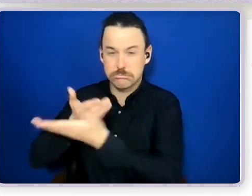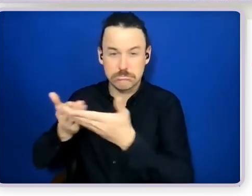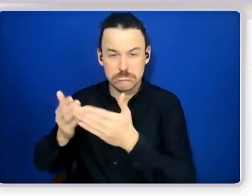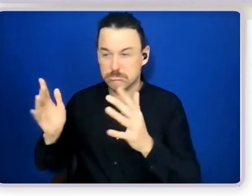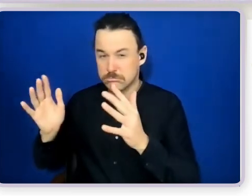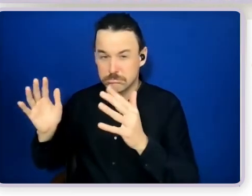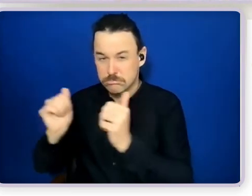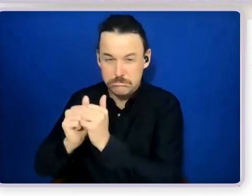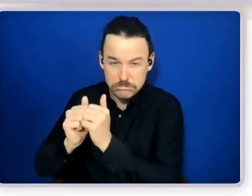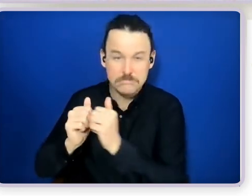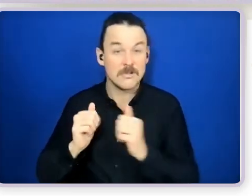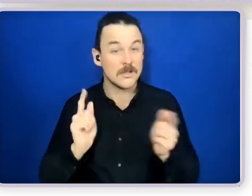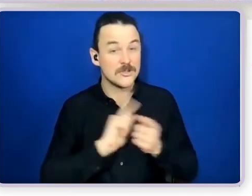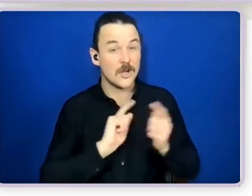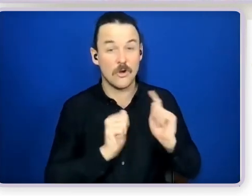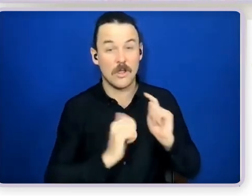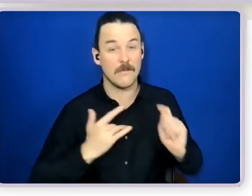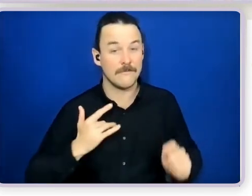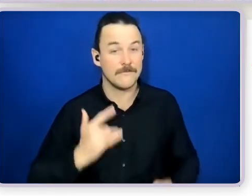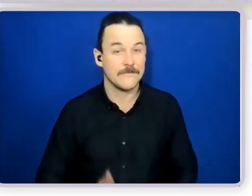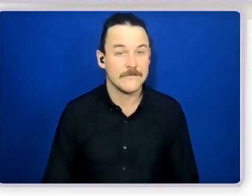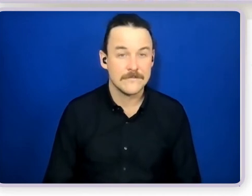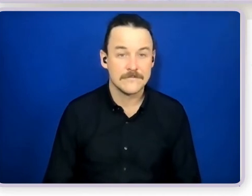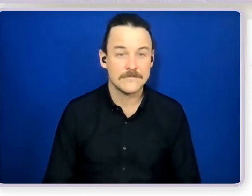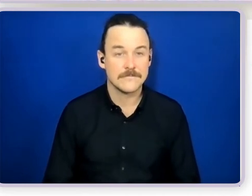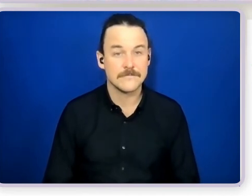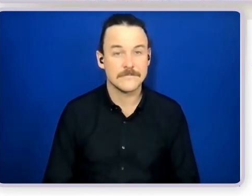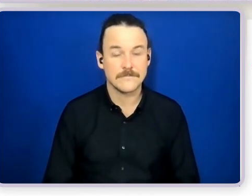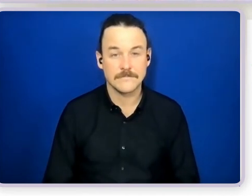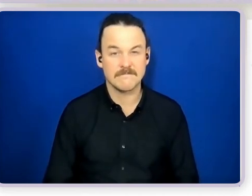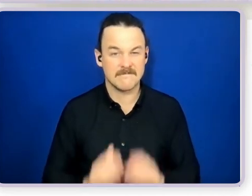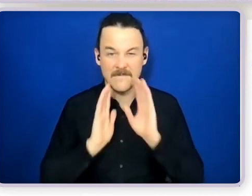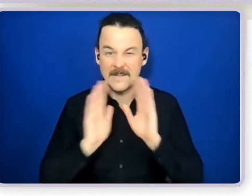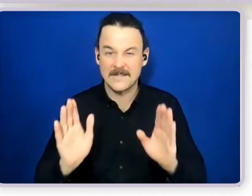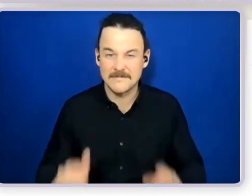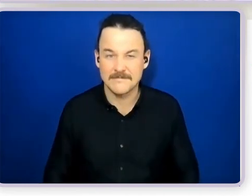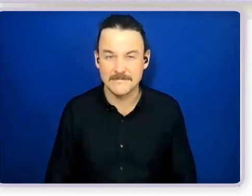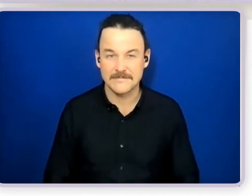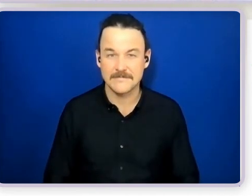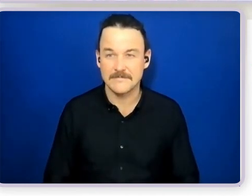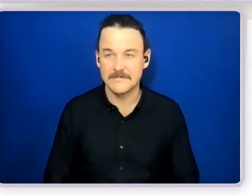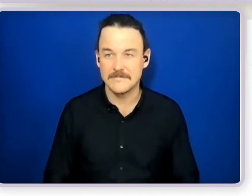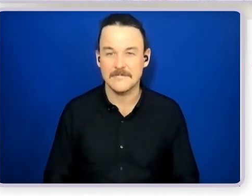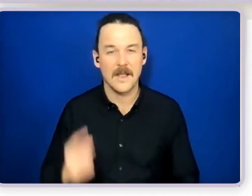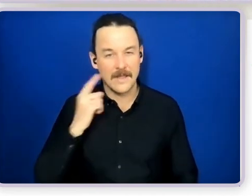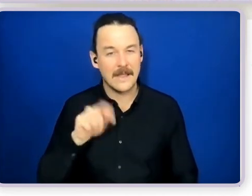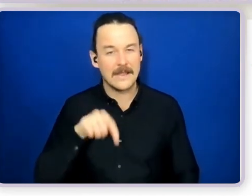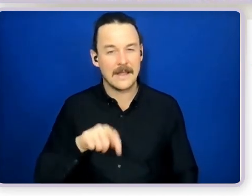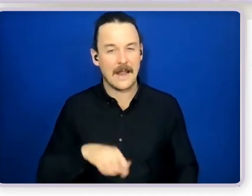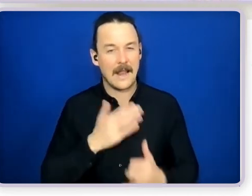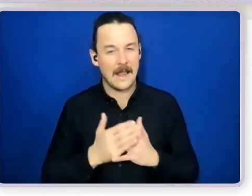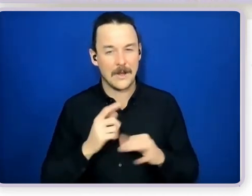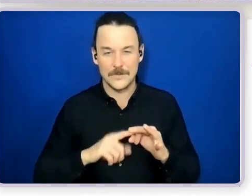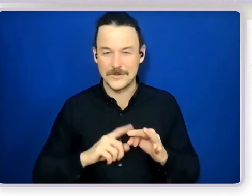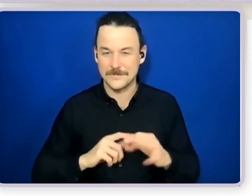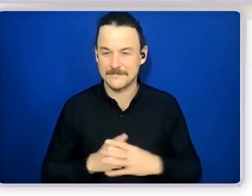changed her life fantastic next one I think this will be the last question how might a